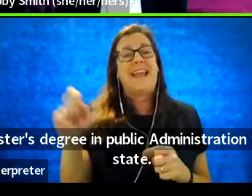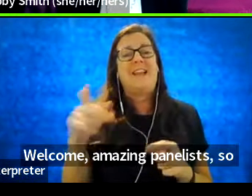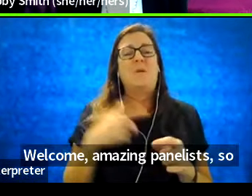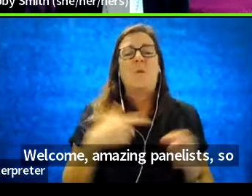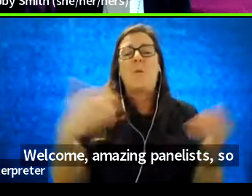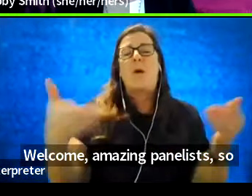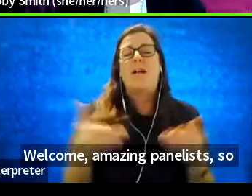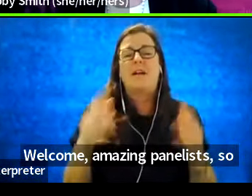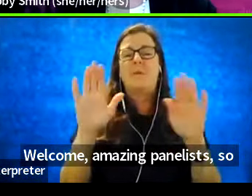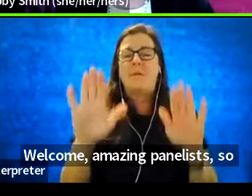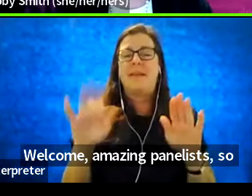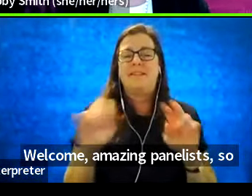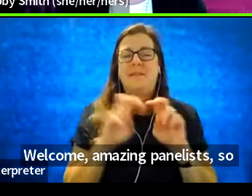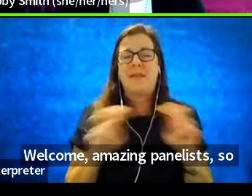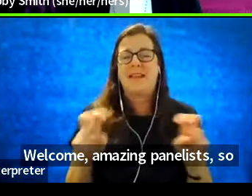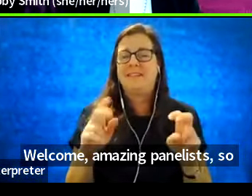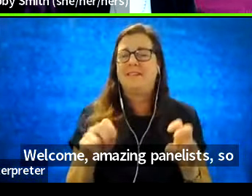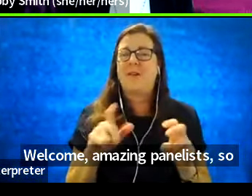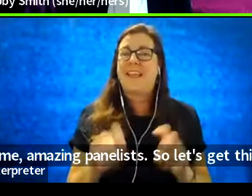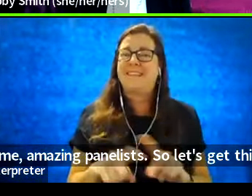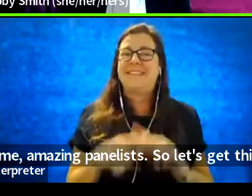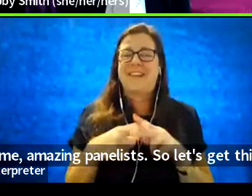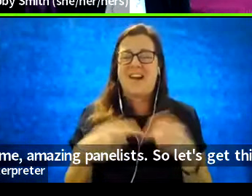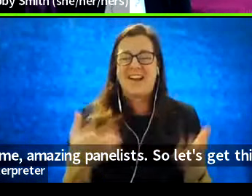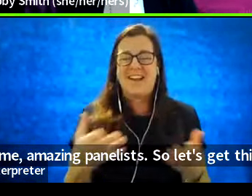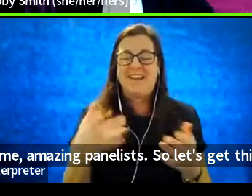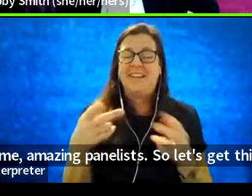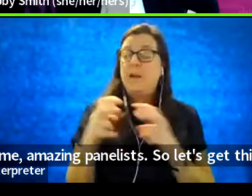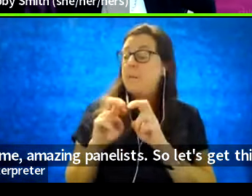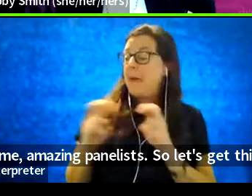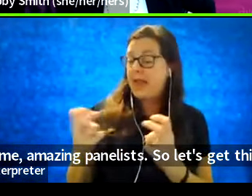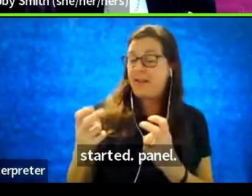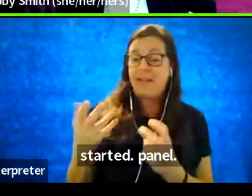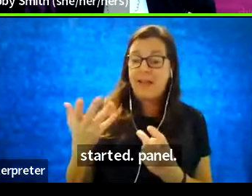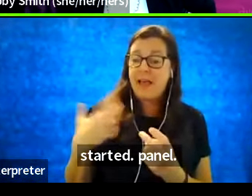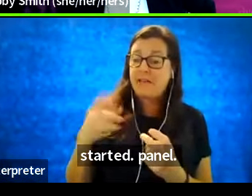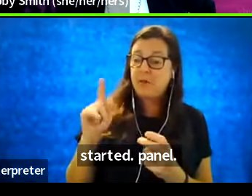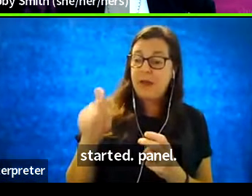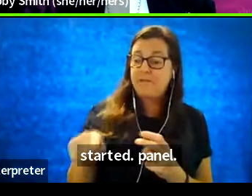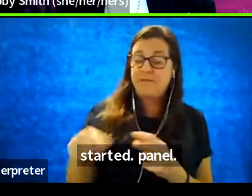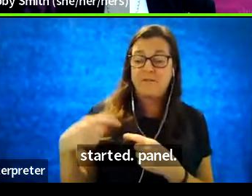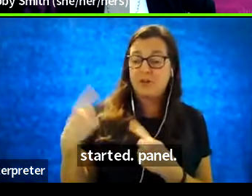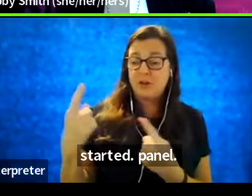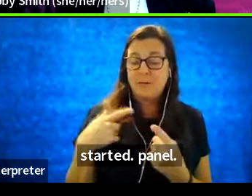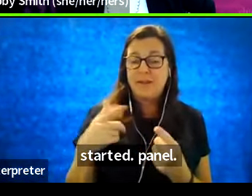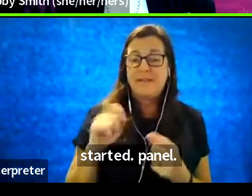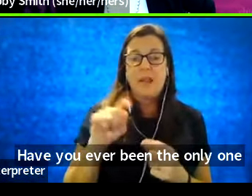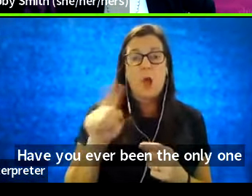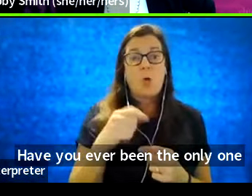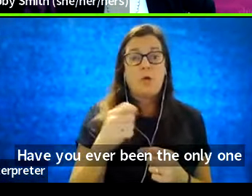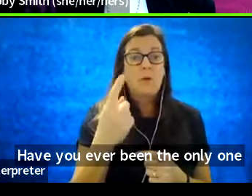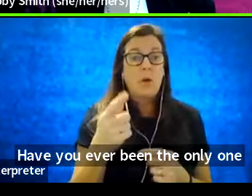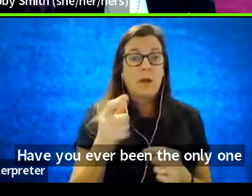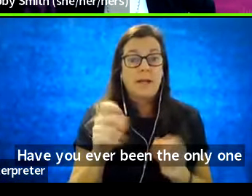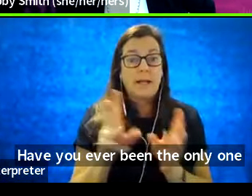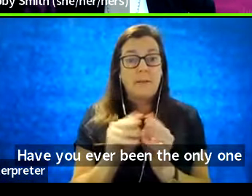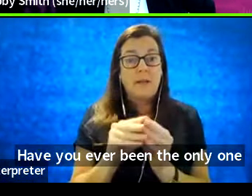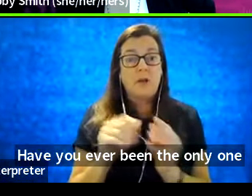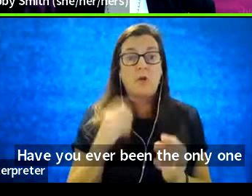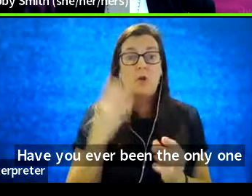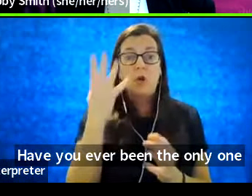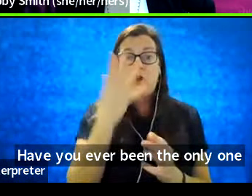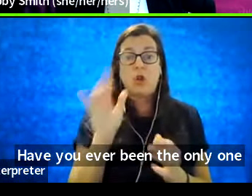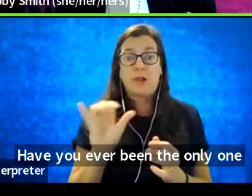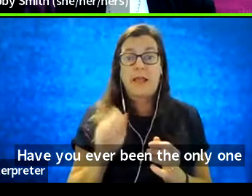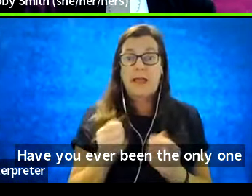So, let's get this party started. Panel, have you ever been the only one at a meeting who looked like